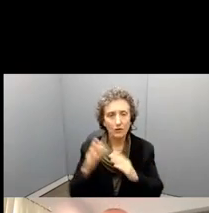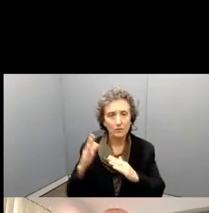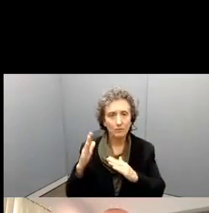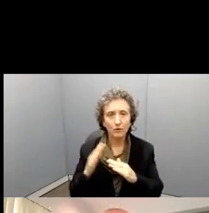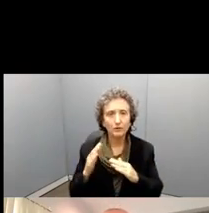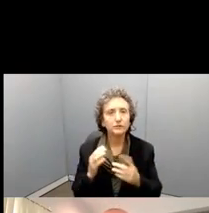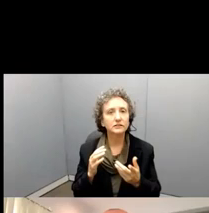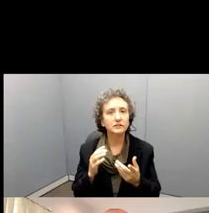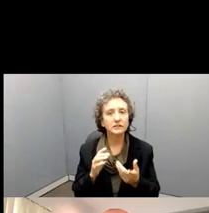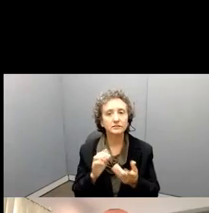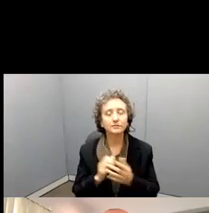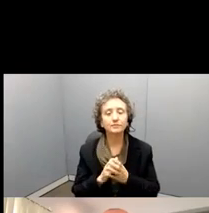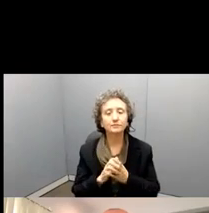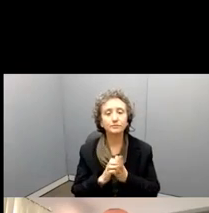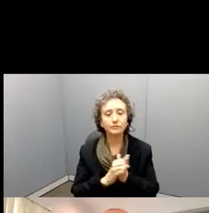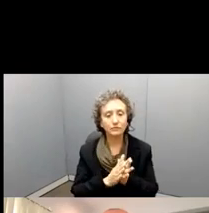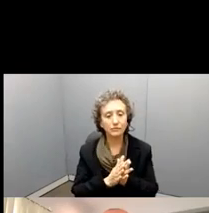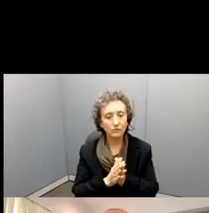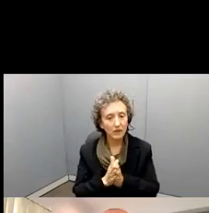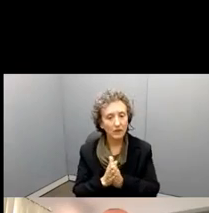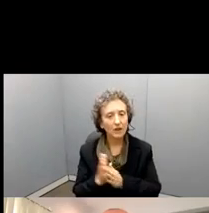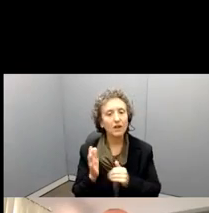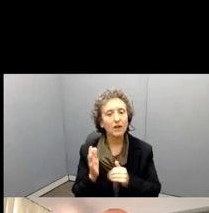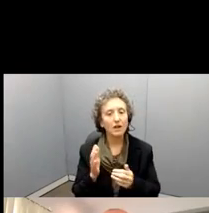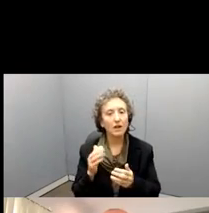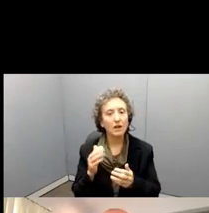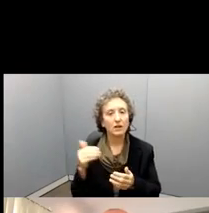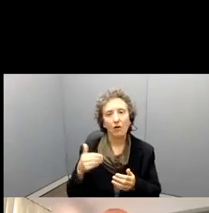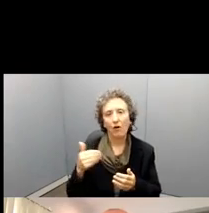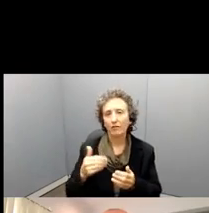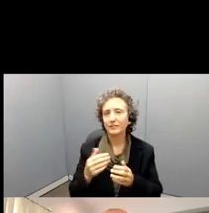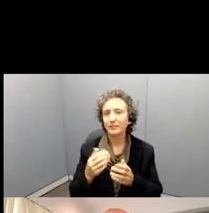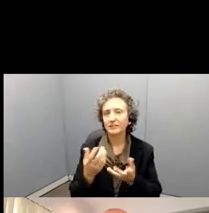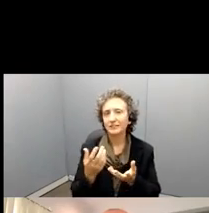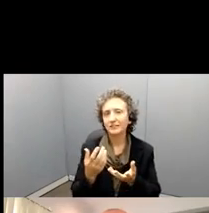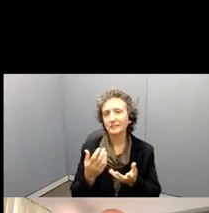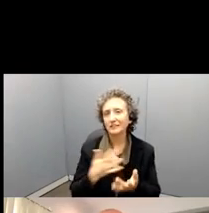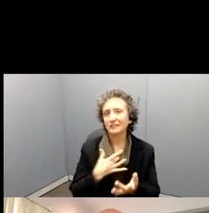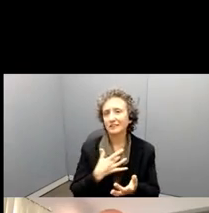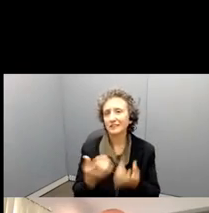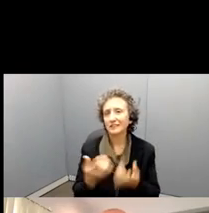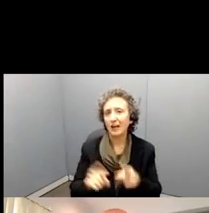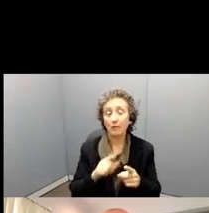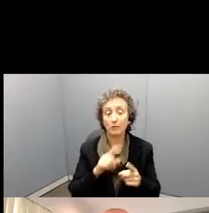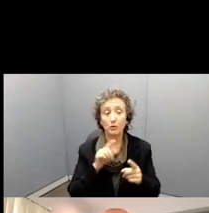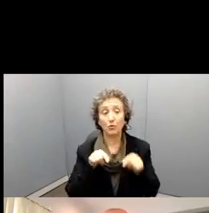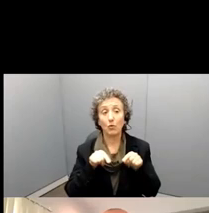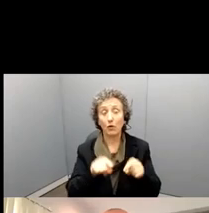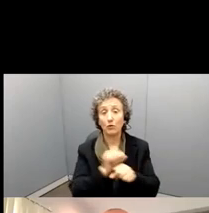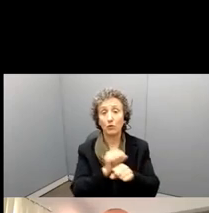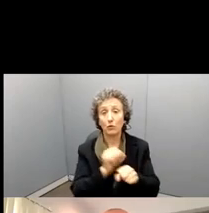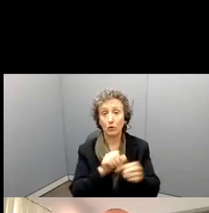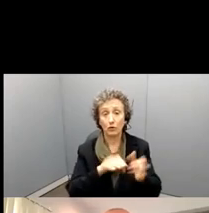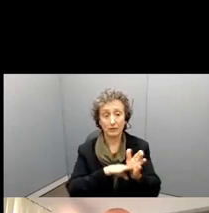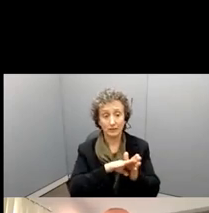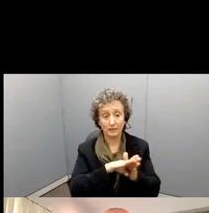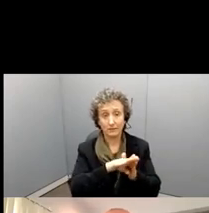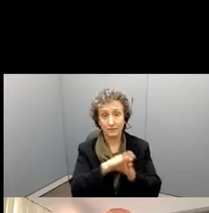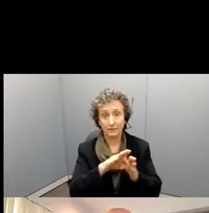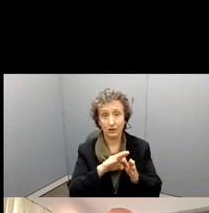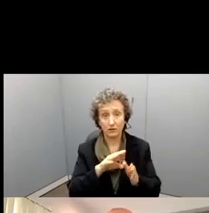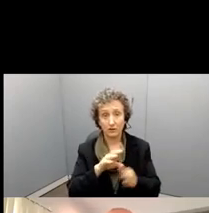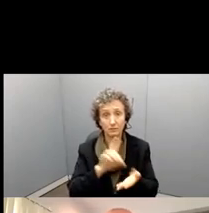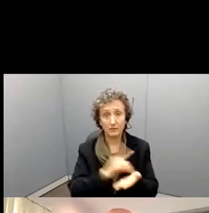clear. And then that's, this is, or off another point too, as you work with your committee to develop your dissertation and develop this,